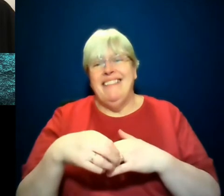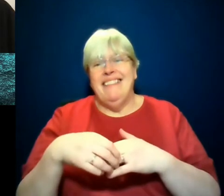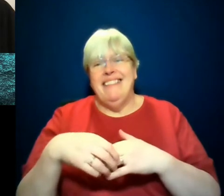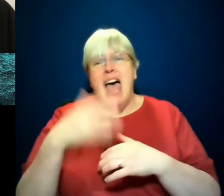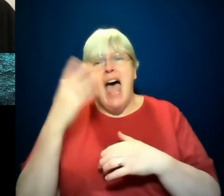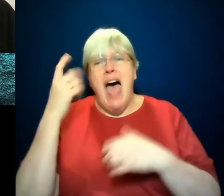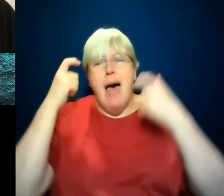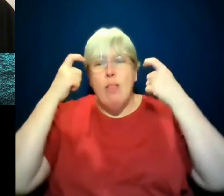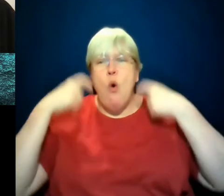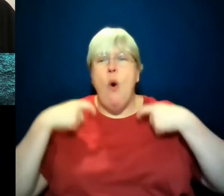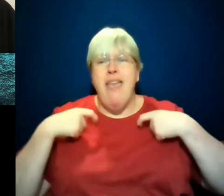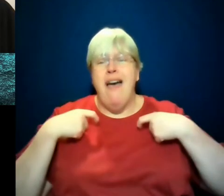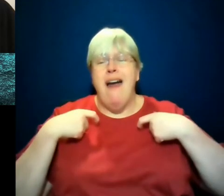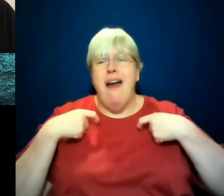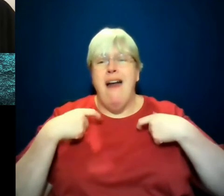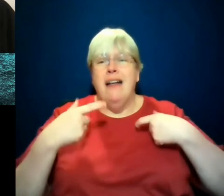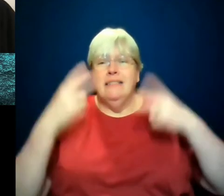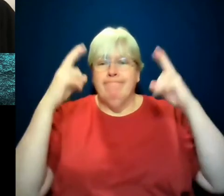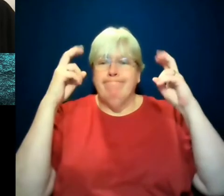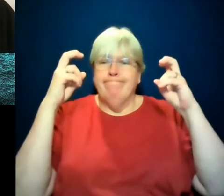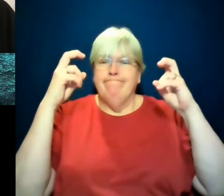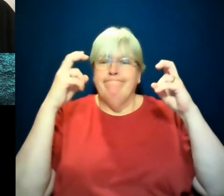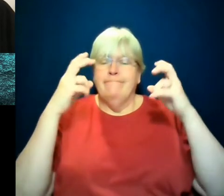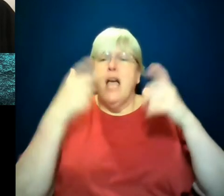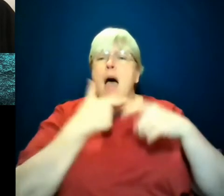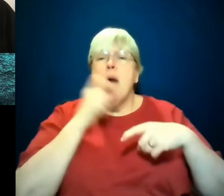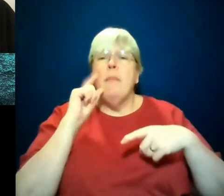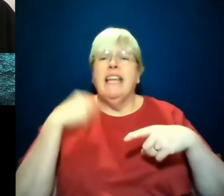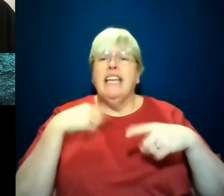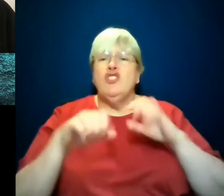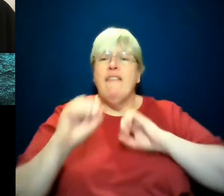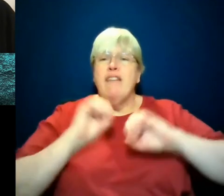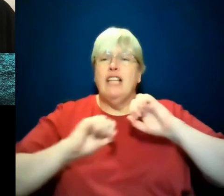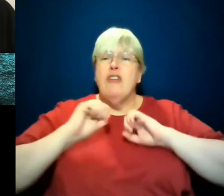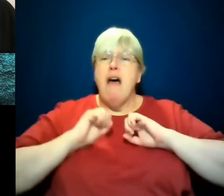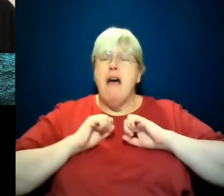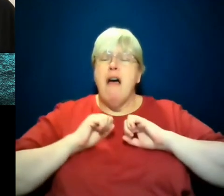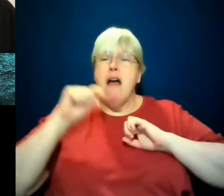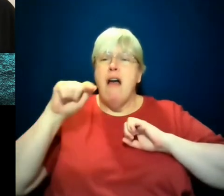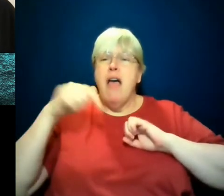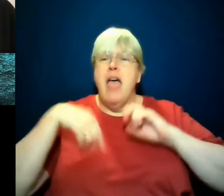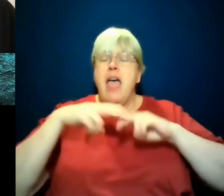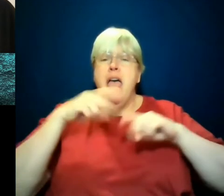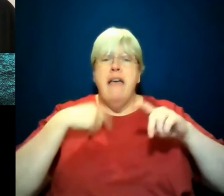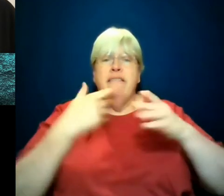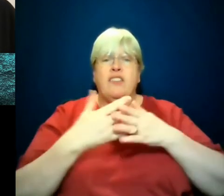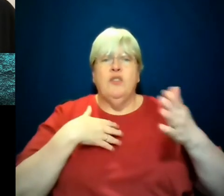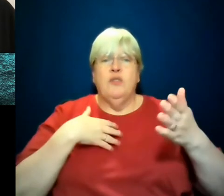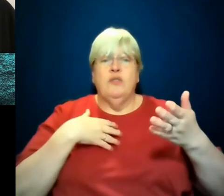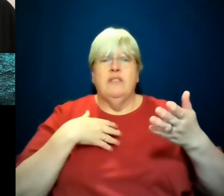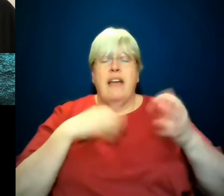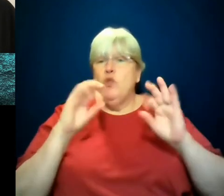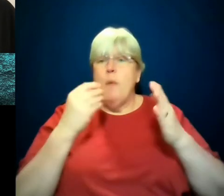call in America, a public defender, meaning he is the person that if you are indigent, if you have no money,